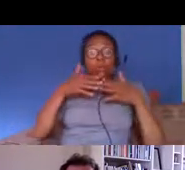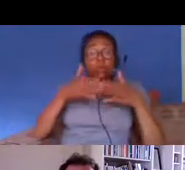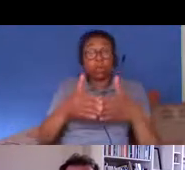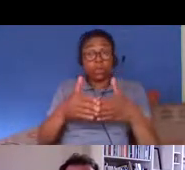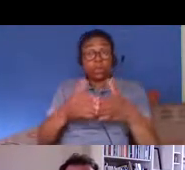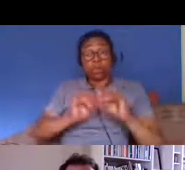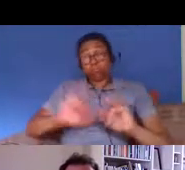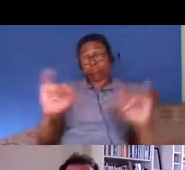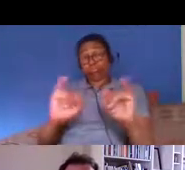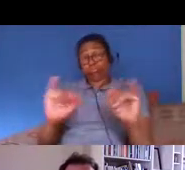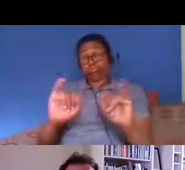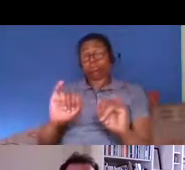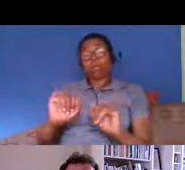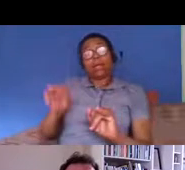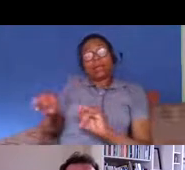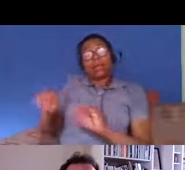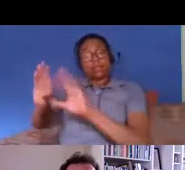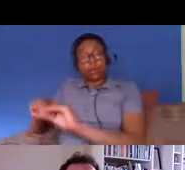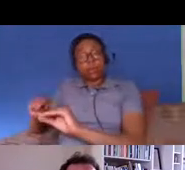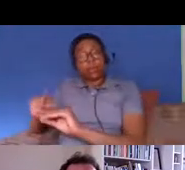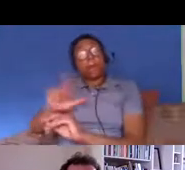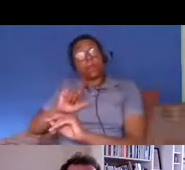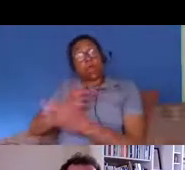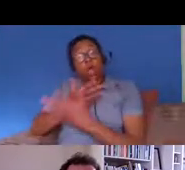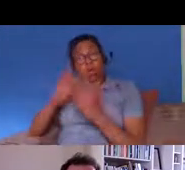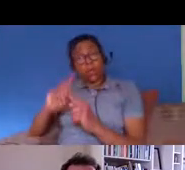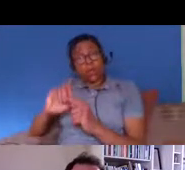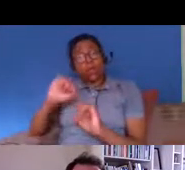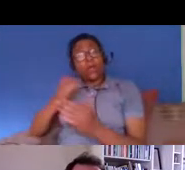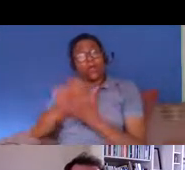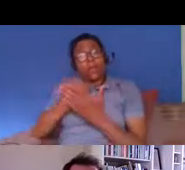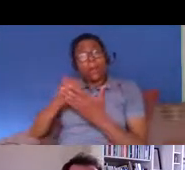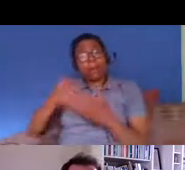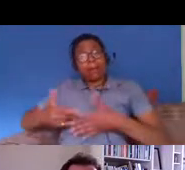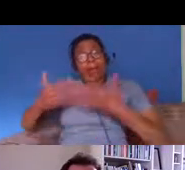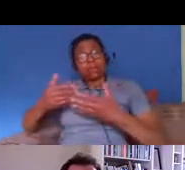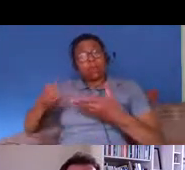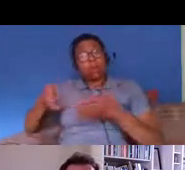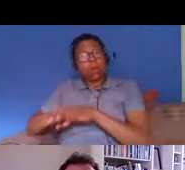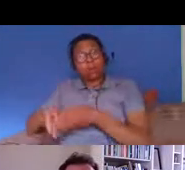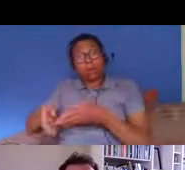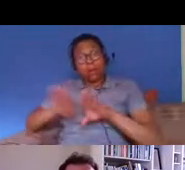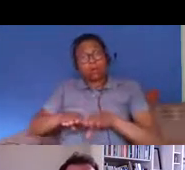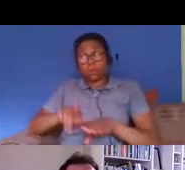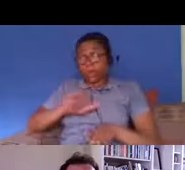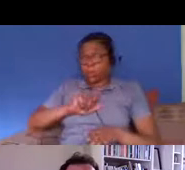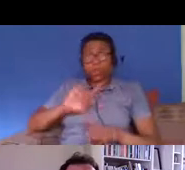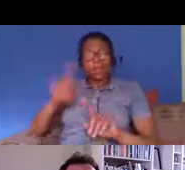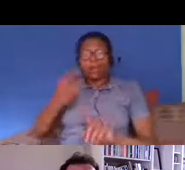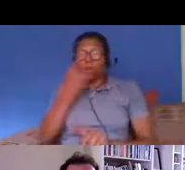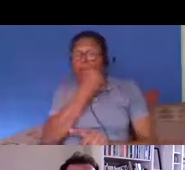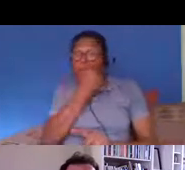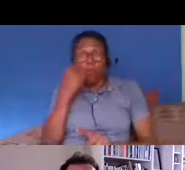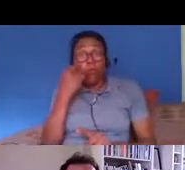disastrous to have your bank account closed on you um particularly unfair for anybody but um you know you might just imagine that happening